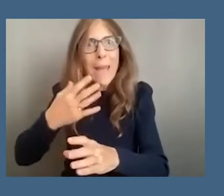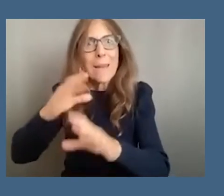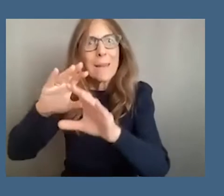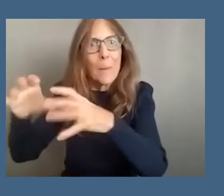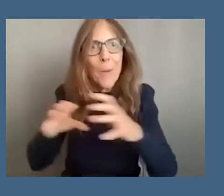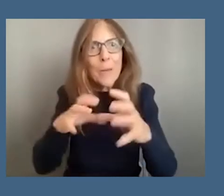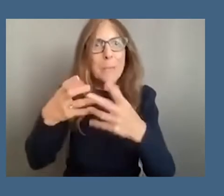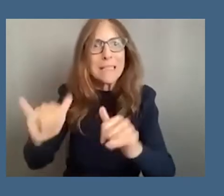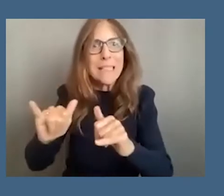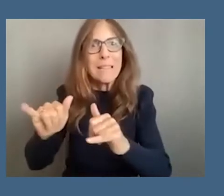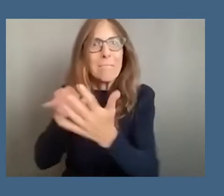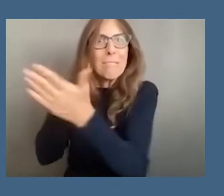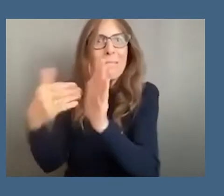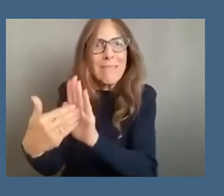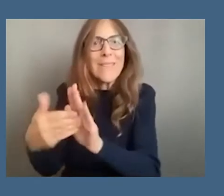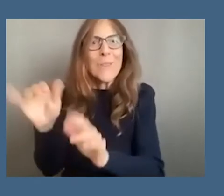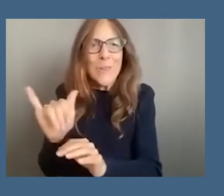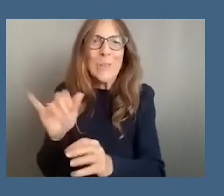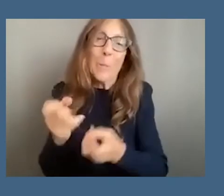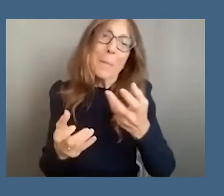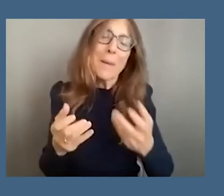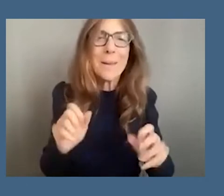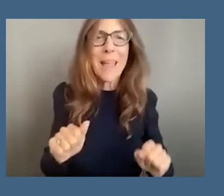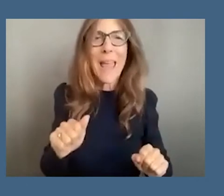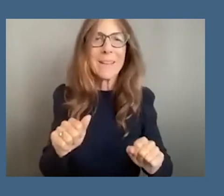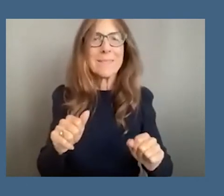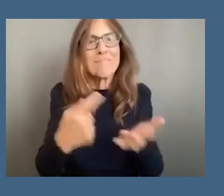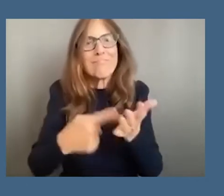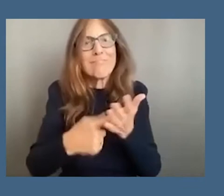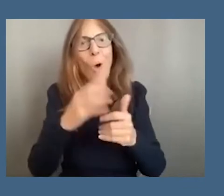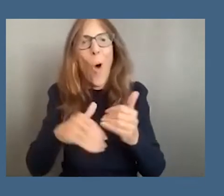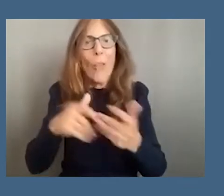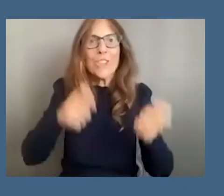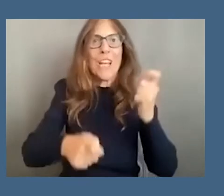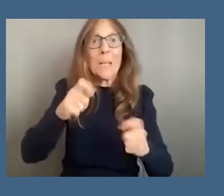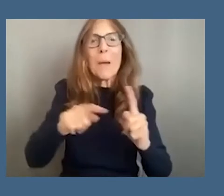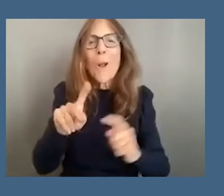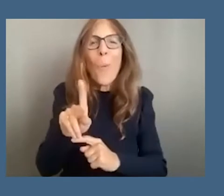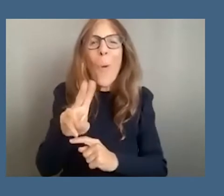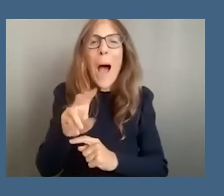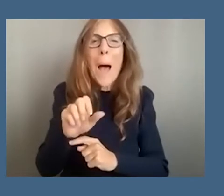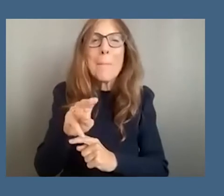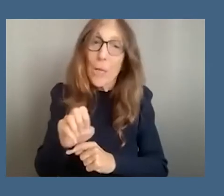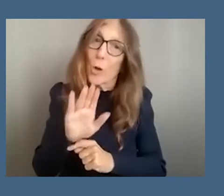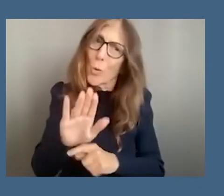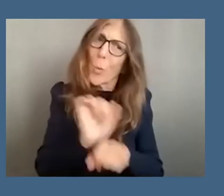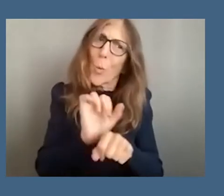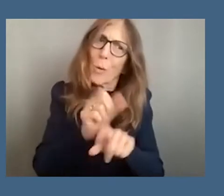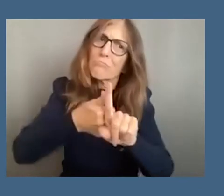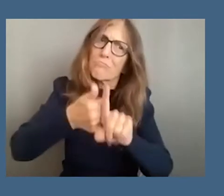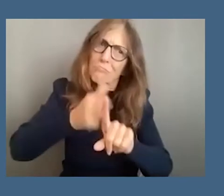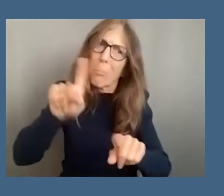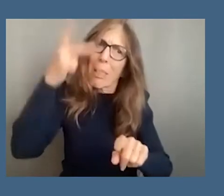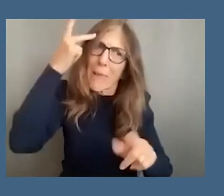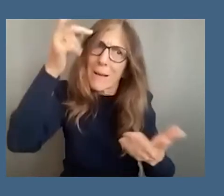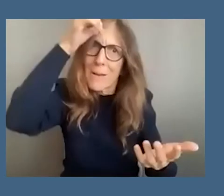into a bit of of that too that just kind of explores all of the fluidities but kwame your work is political your work seeks